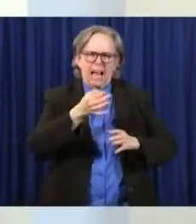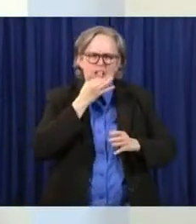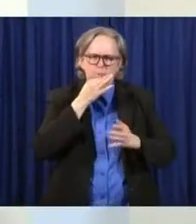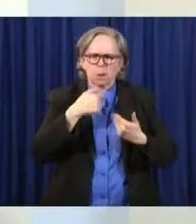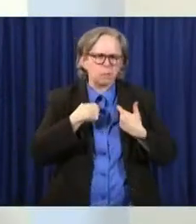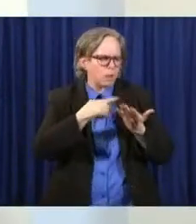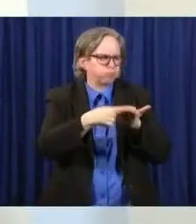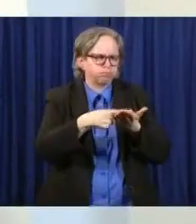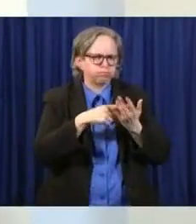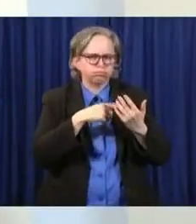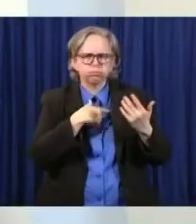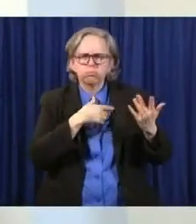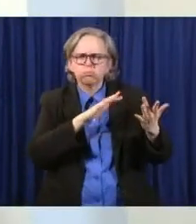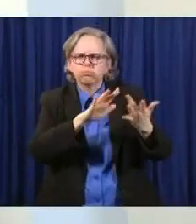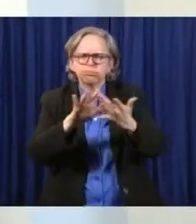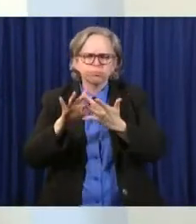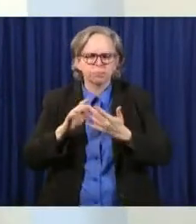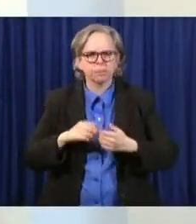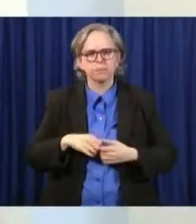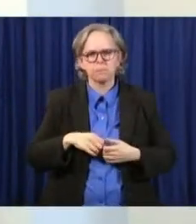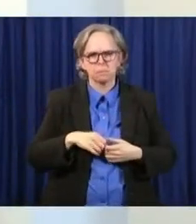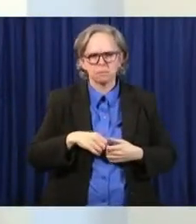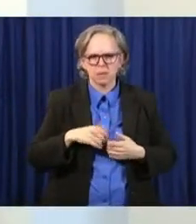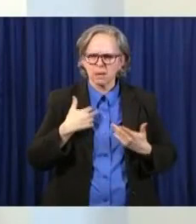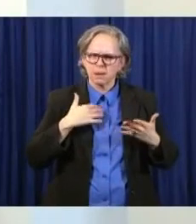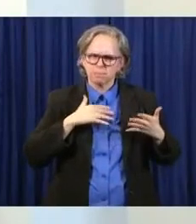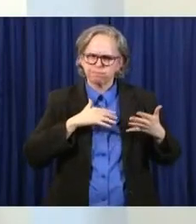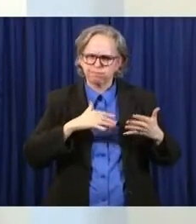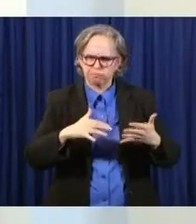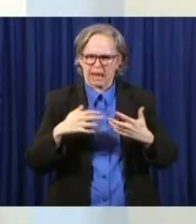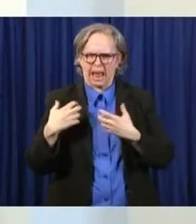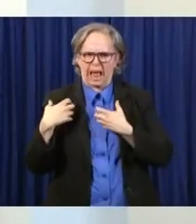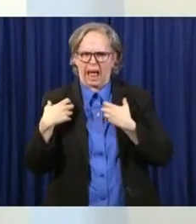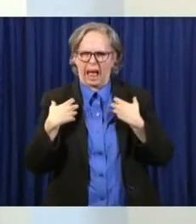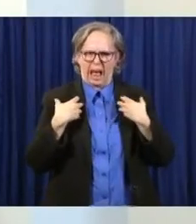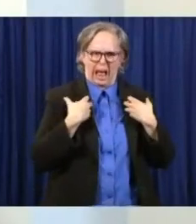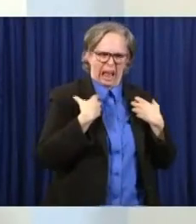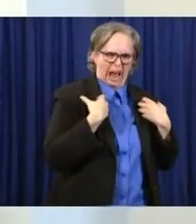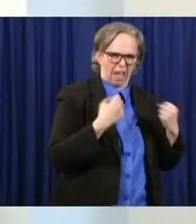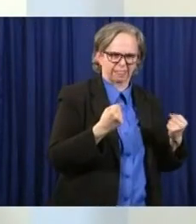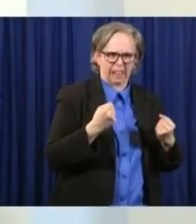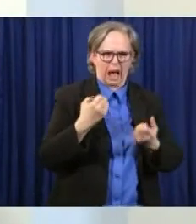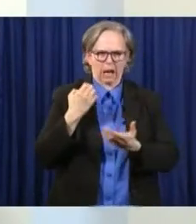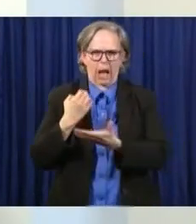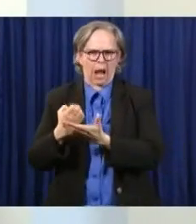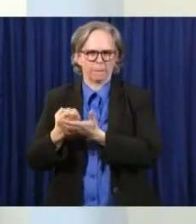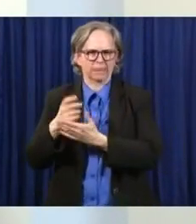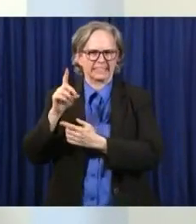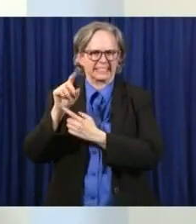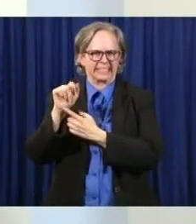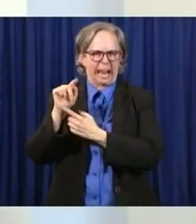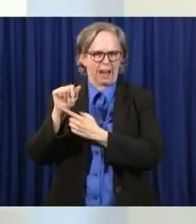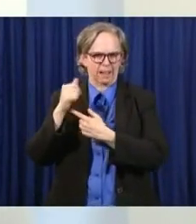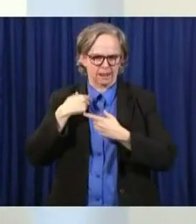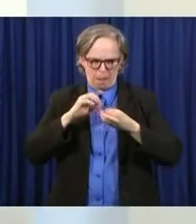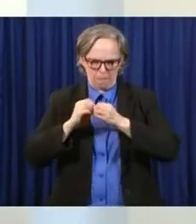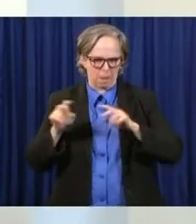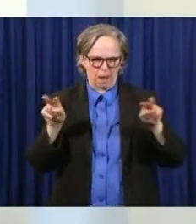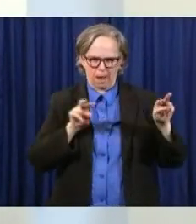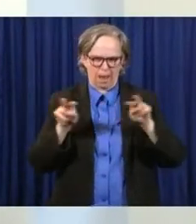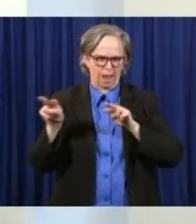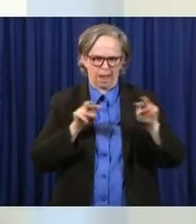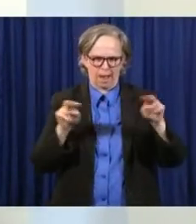a lot of the health economics data. You know, economics being like a field unto itself, even different than looking at business